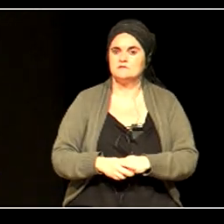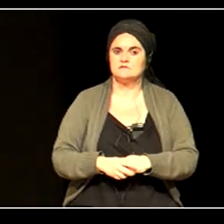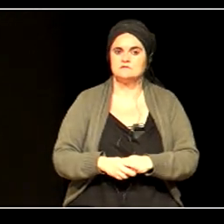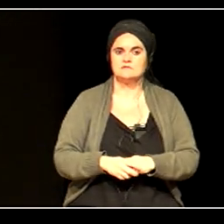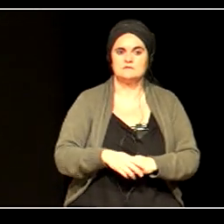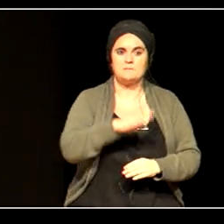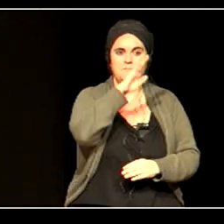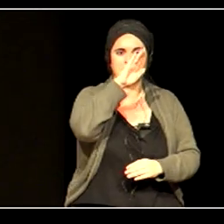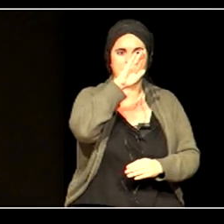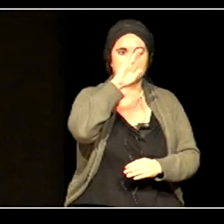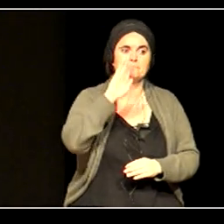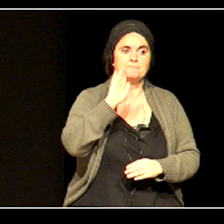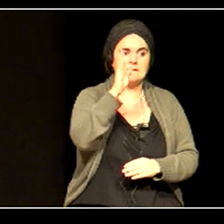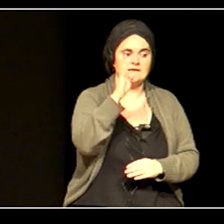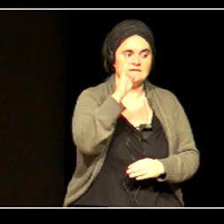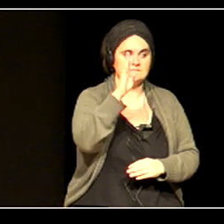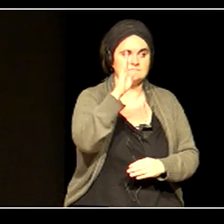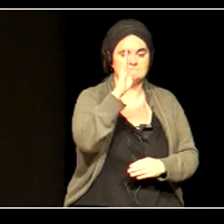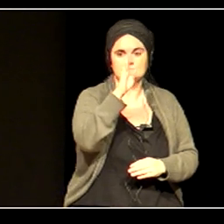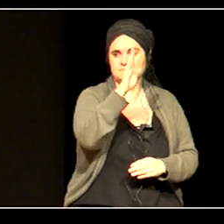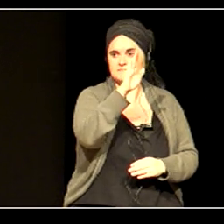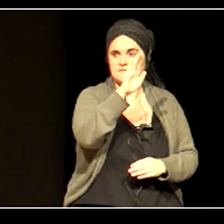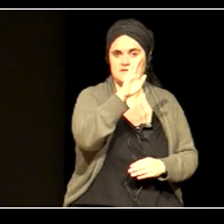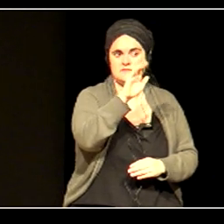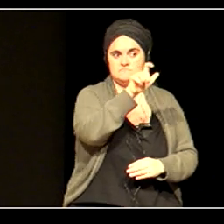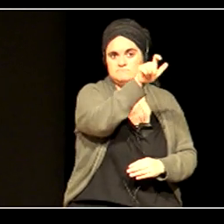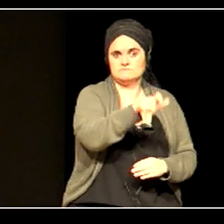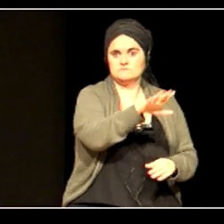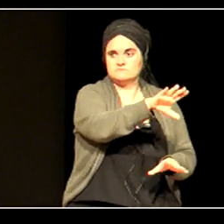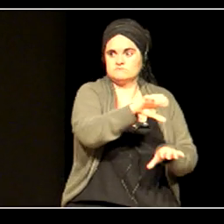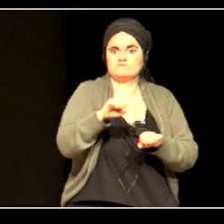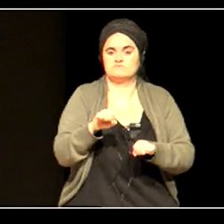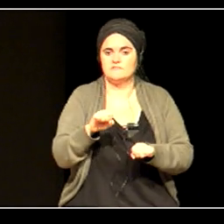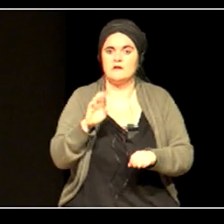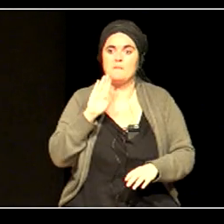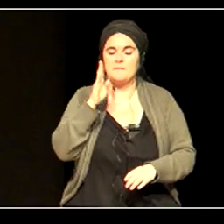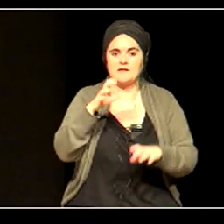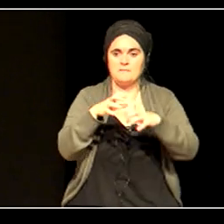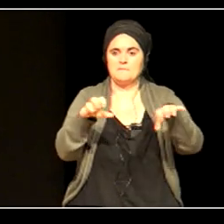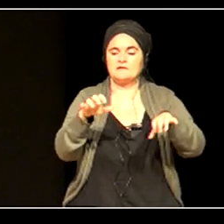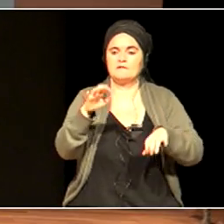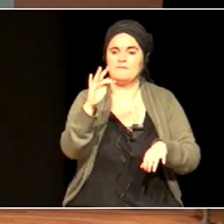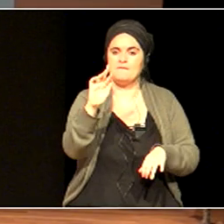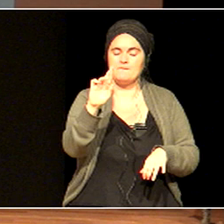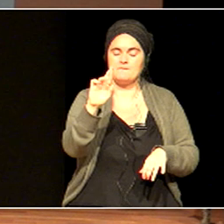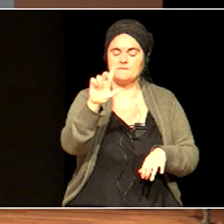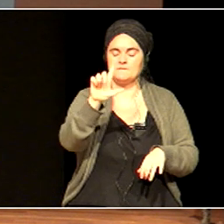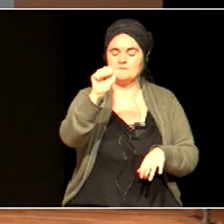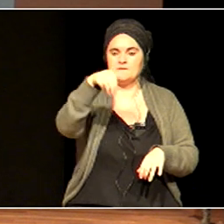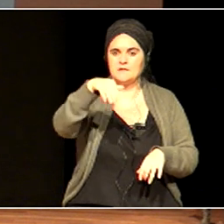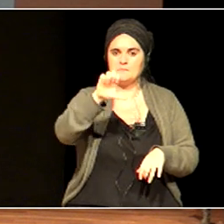a Flemish-speaking part of Belgium. You know, not so well integrated, the Flemish part of Belgium